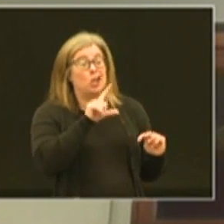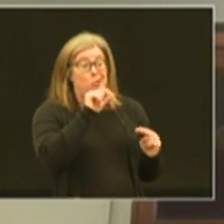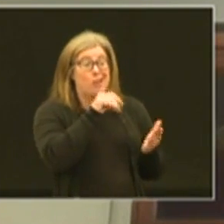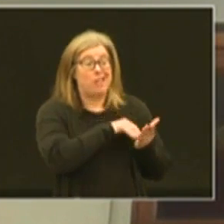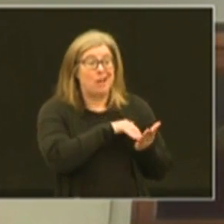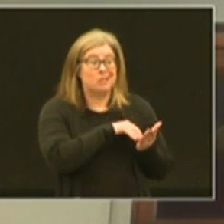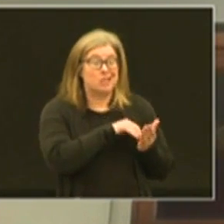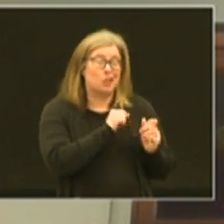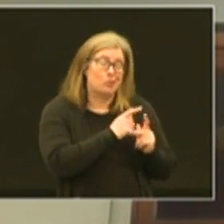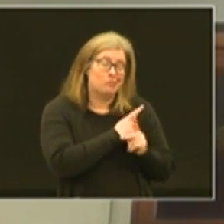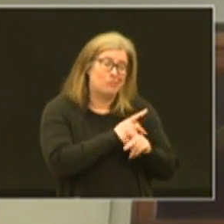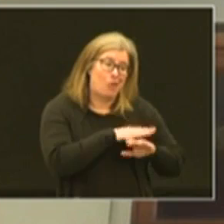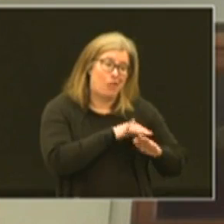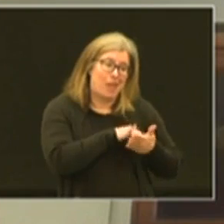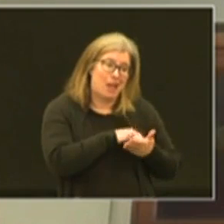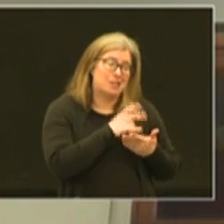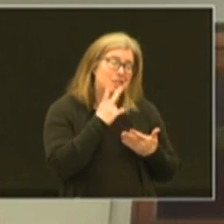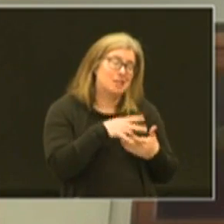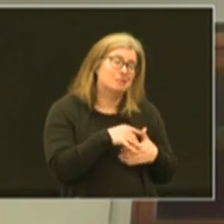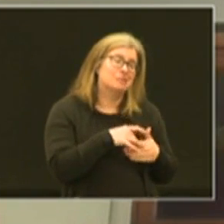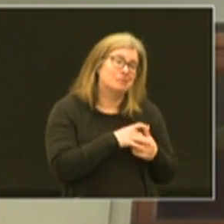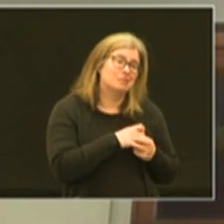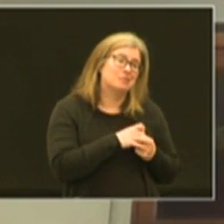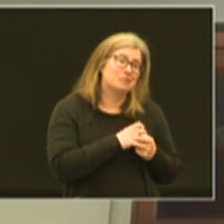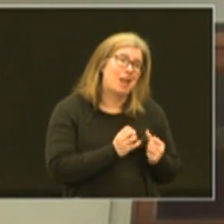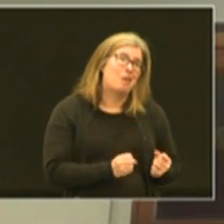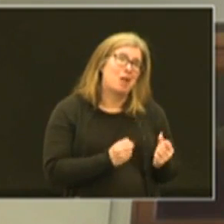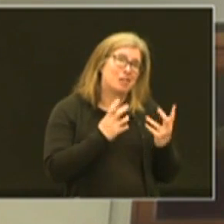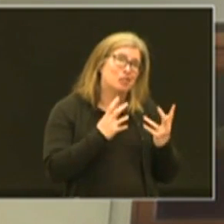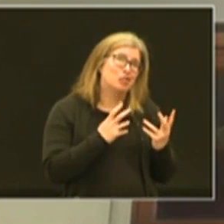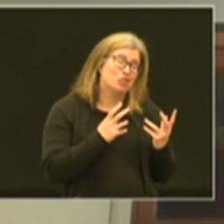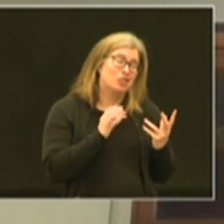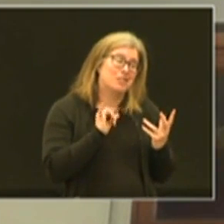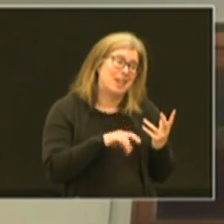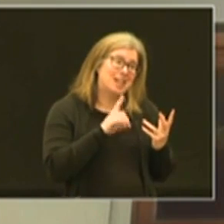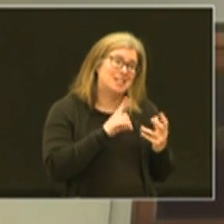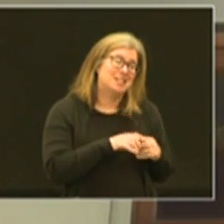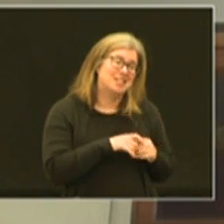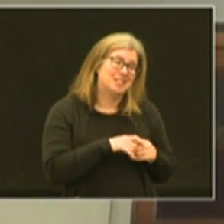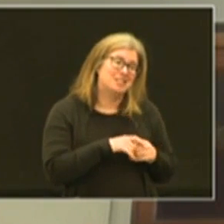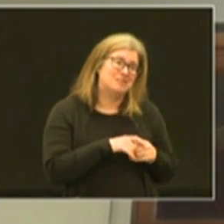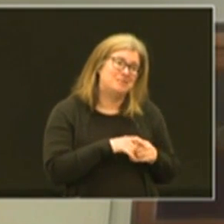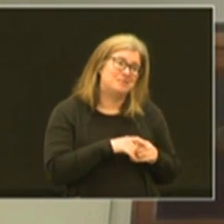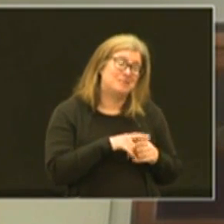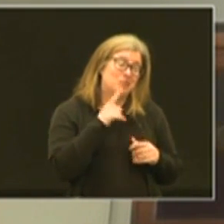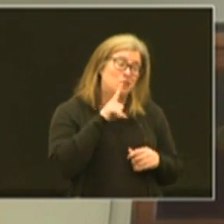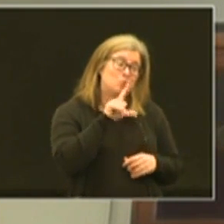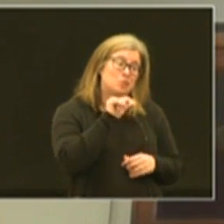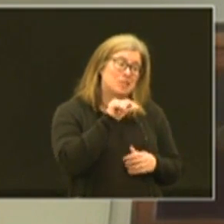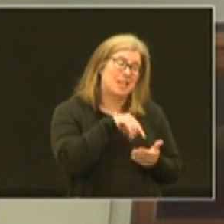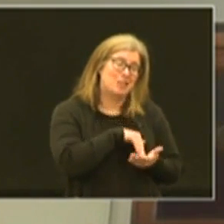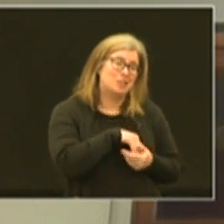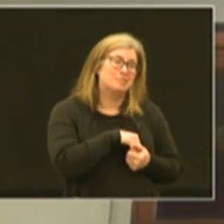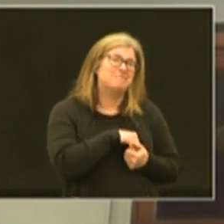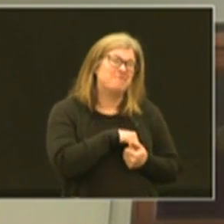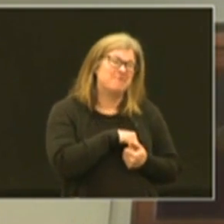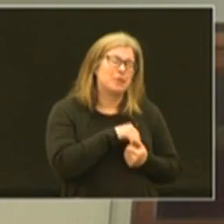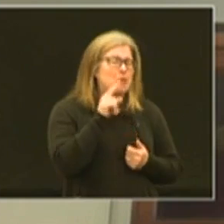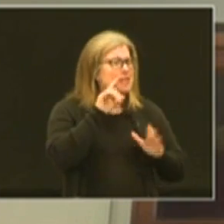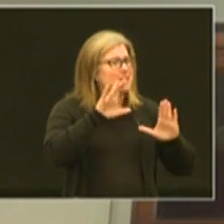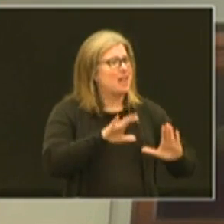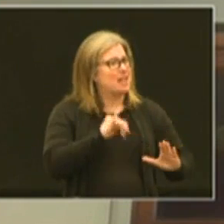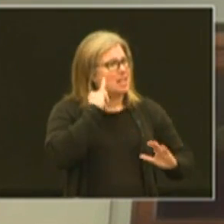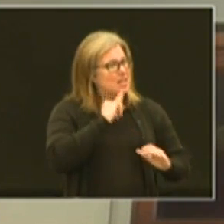thousand you can do the math on that and see you know how much that is uh just for twenty thousand but i think that's a